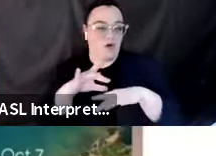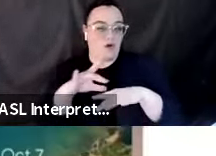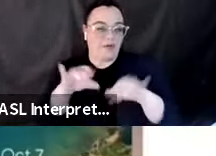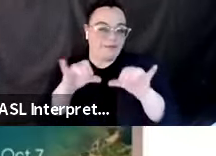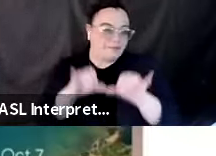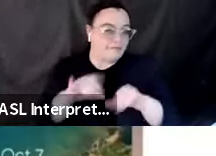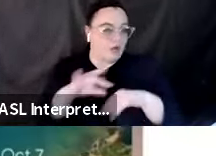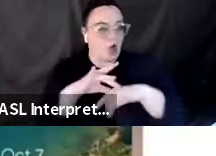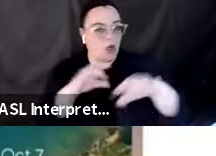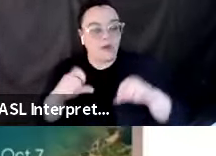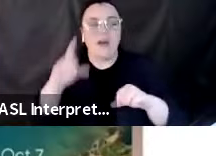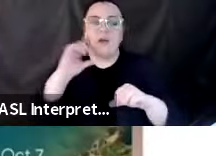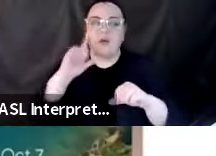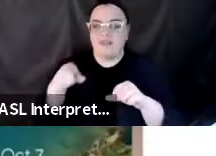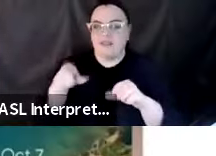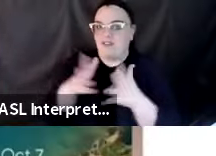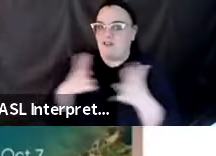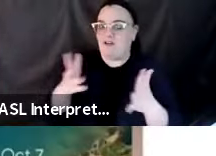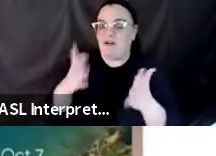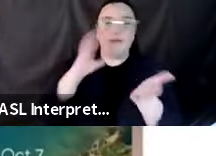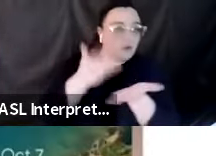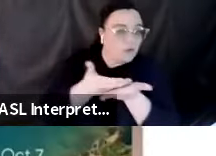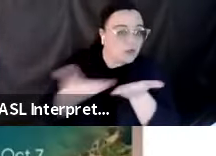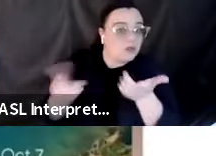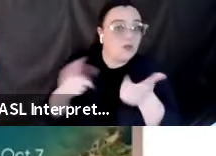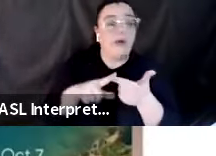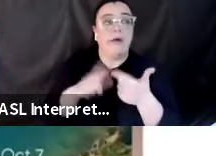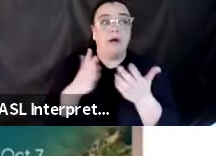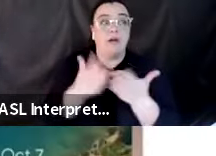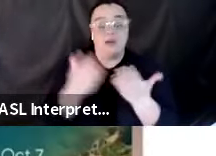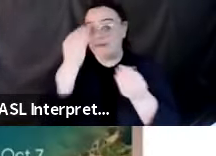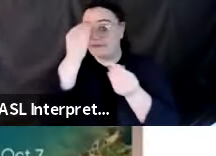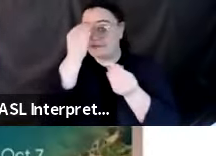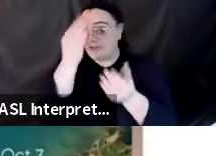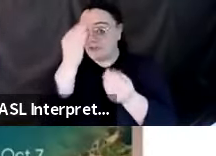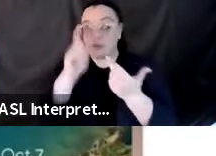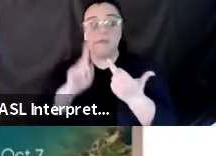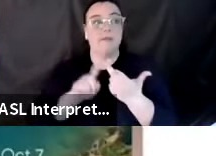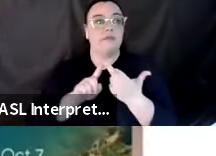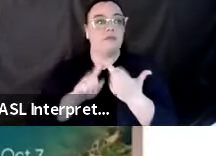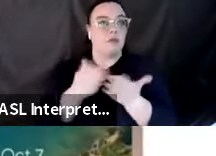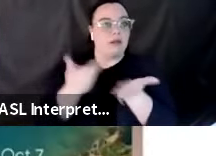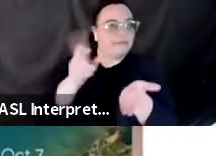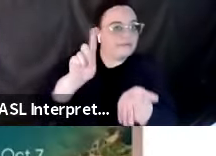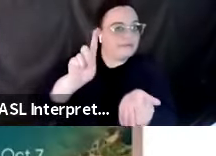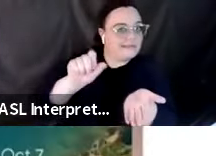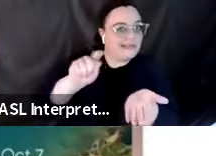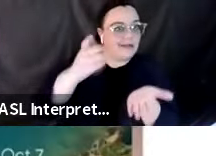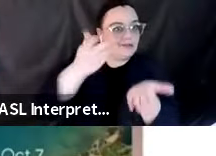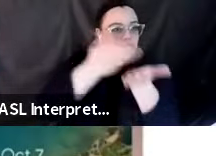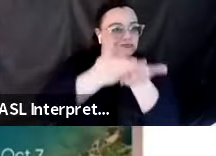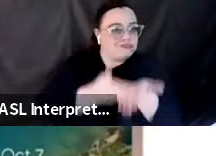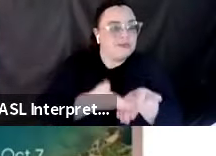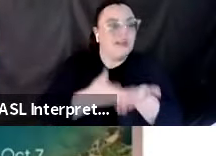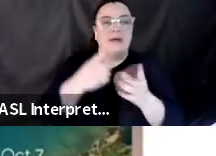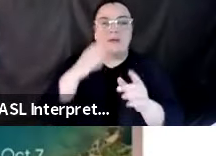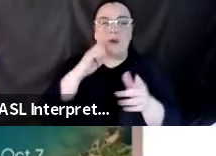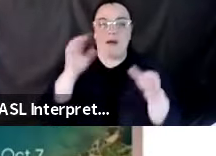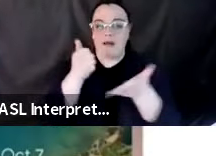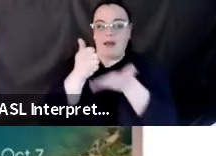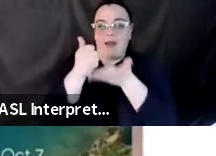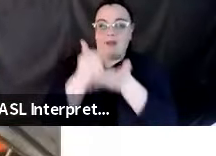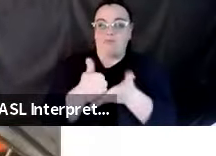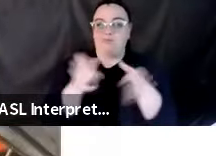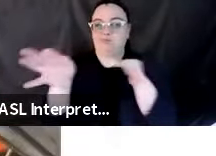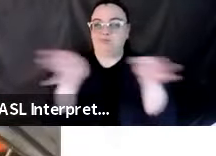that could be used to explain everything about the ShakeAlert Earthquake Early Warning System, but also a lot of other concepts related to